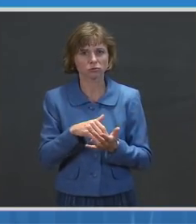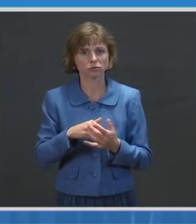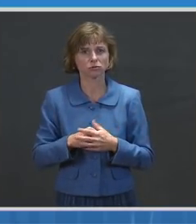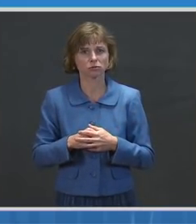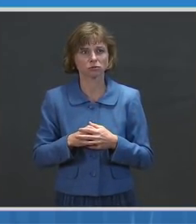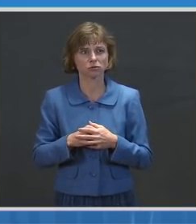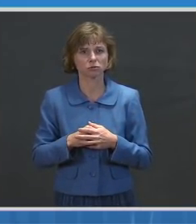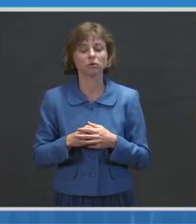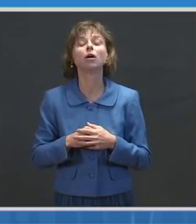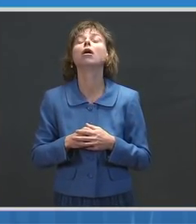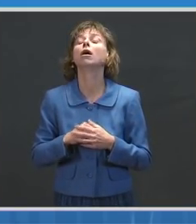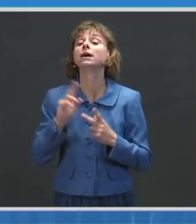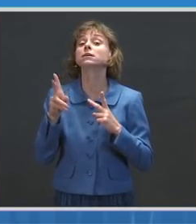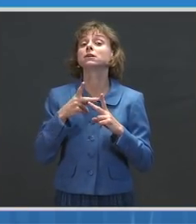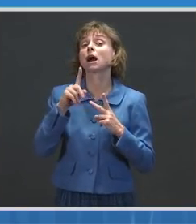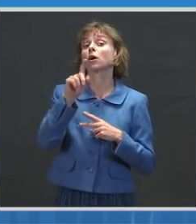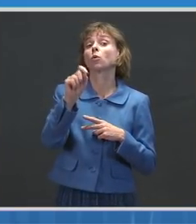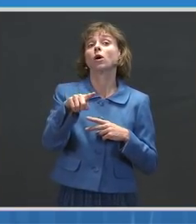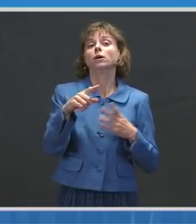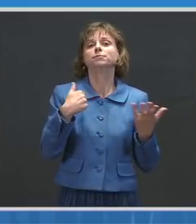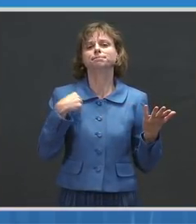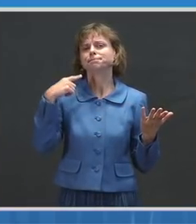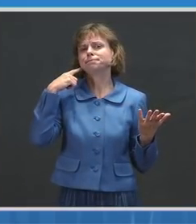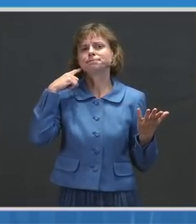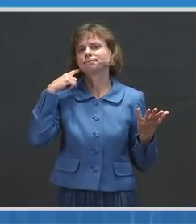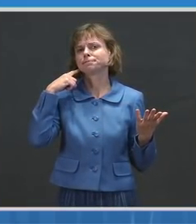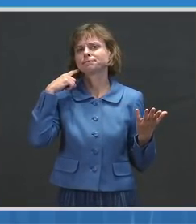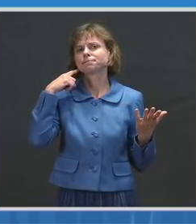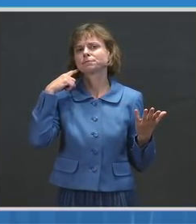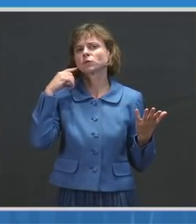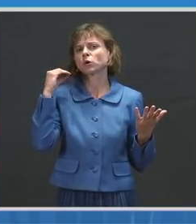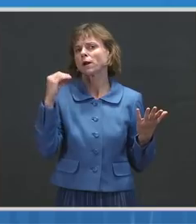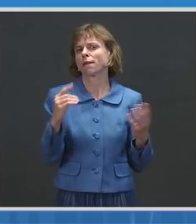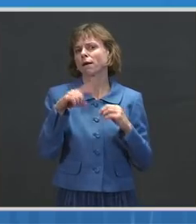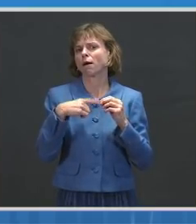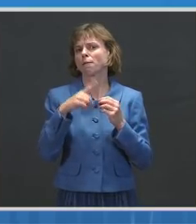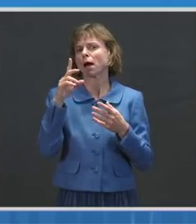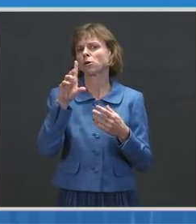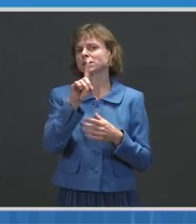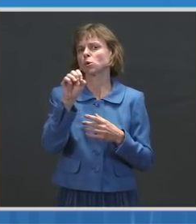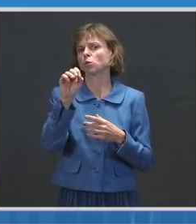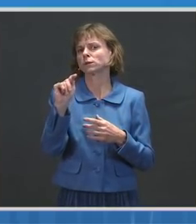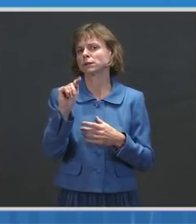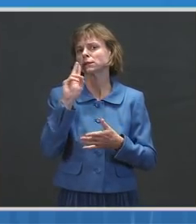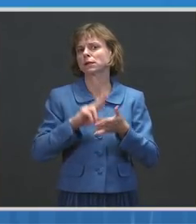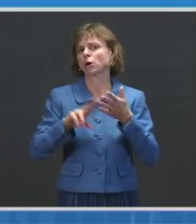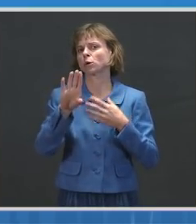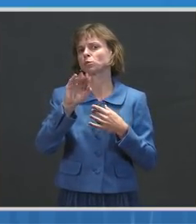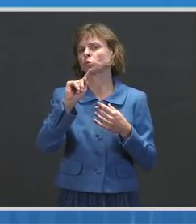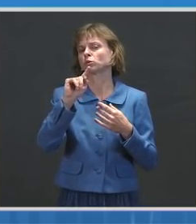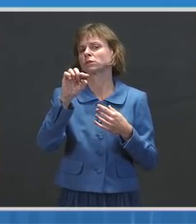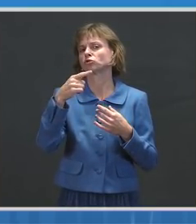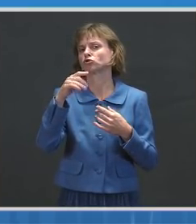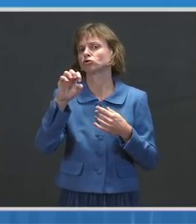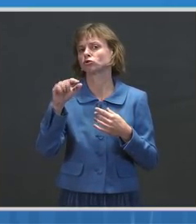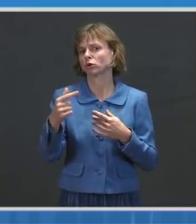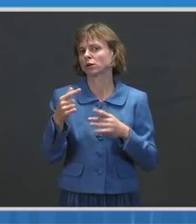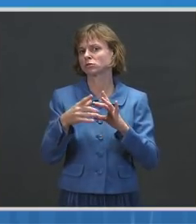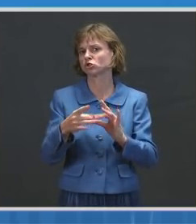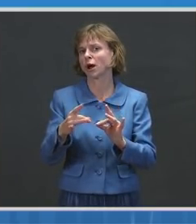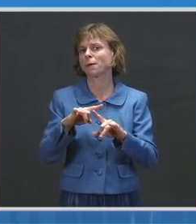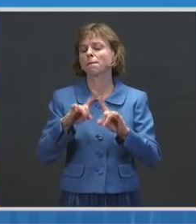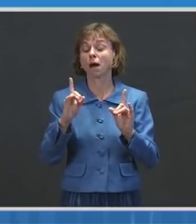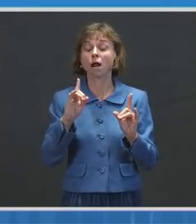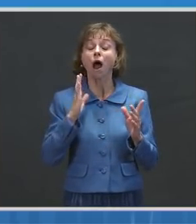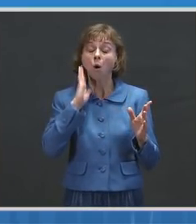question. I haven't heard Secretary Buttigieg's comment. What I would say, and Dr. Walensky may want to